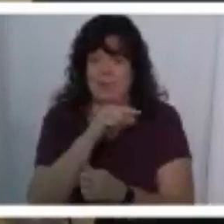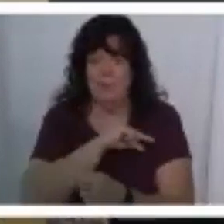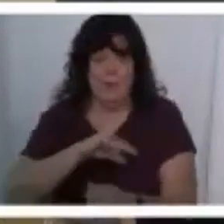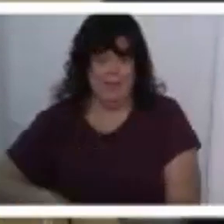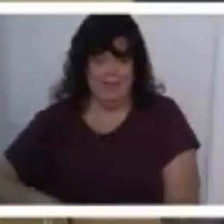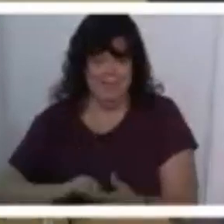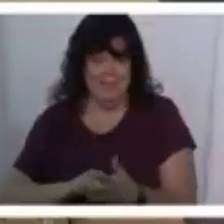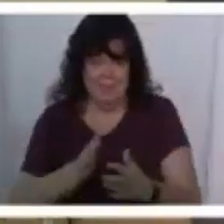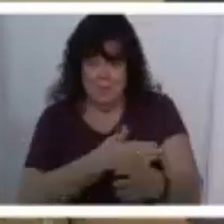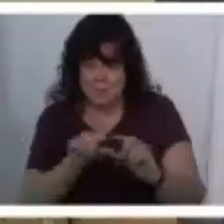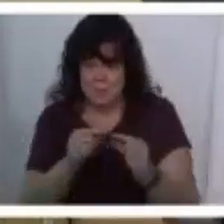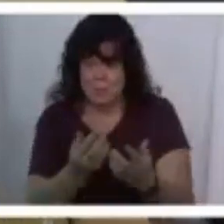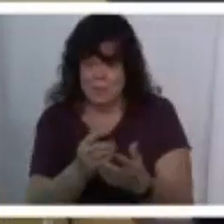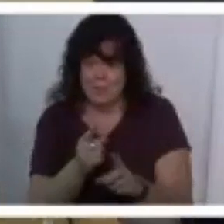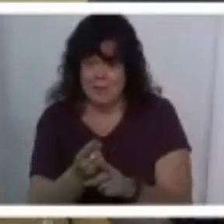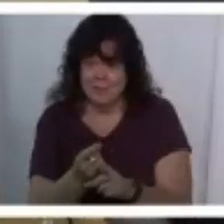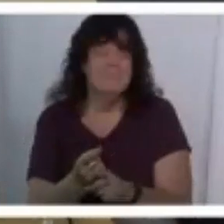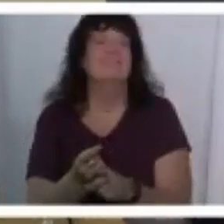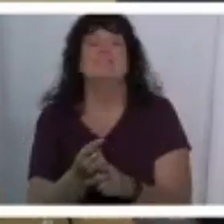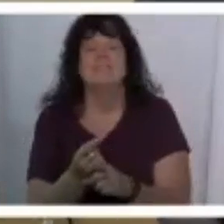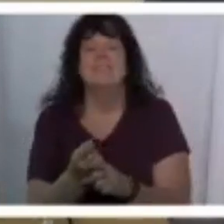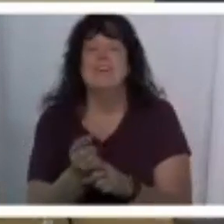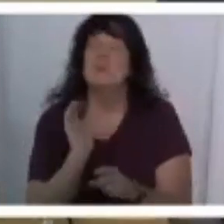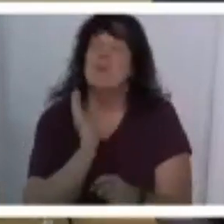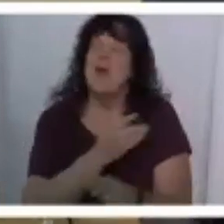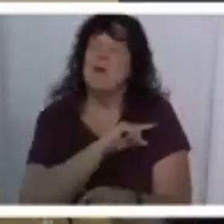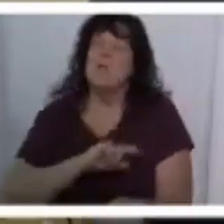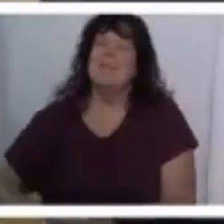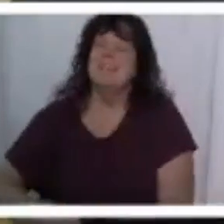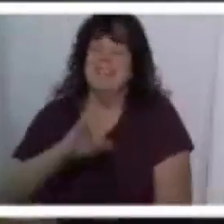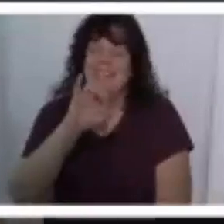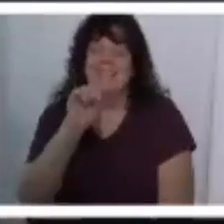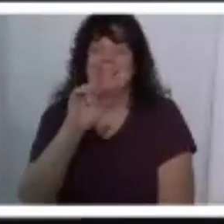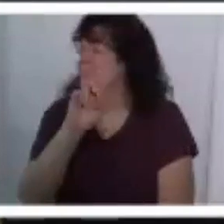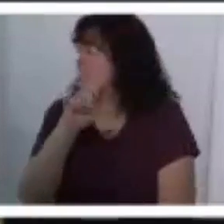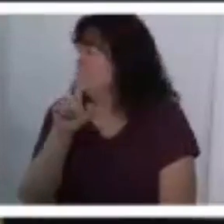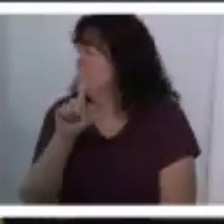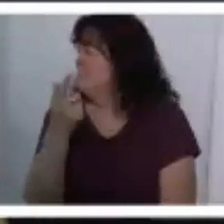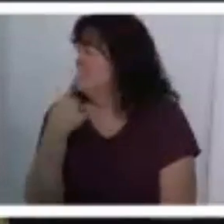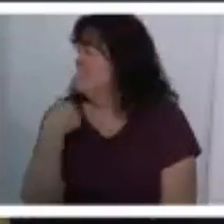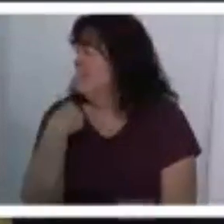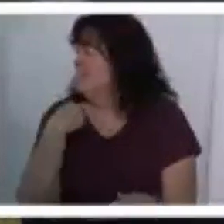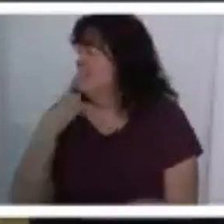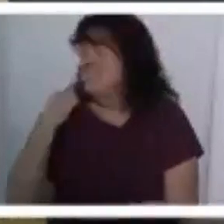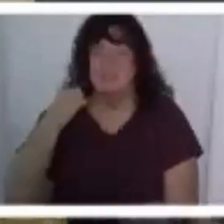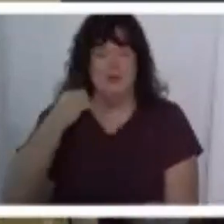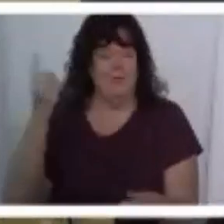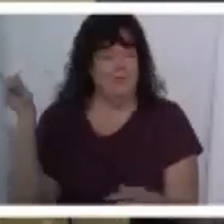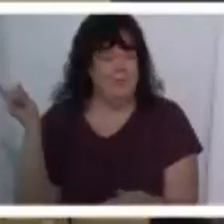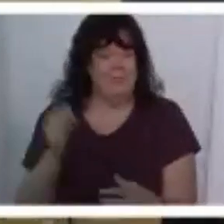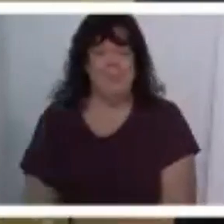and you're our queen israel so in honor we have a t-shirt a queen t-shirt